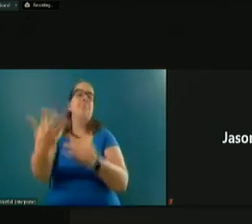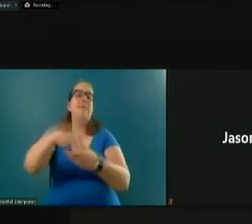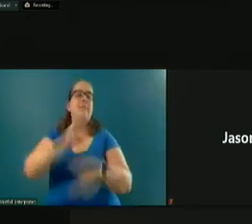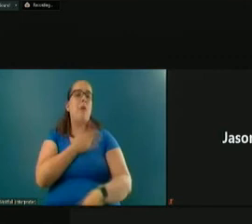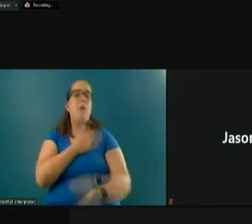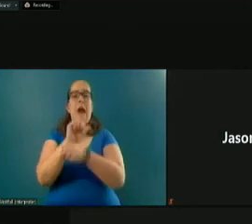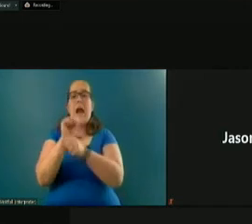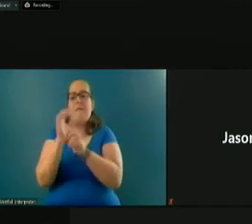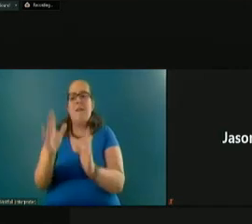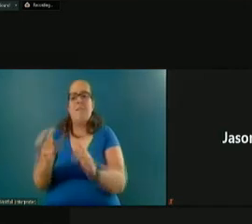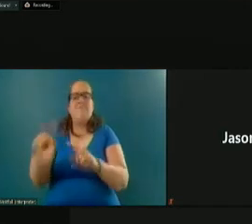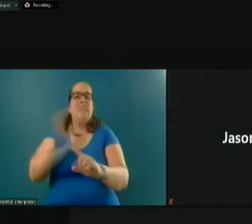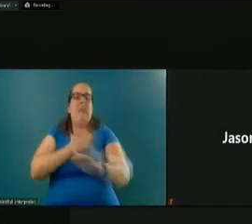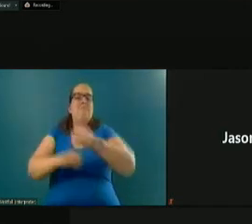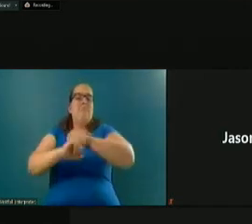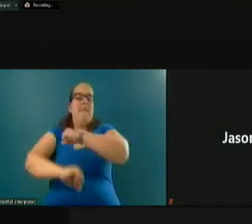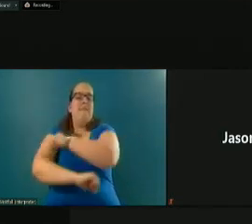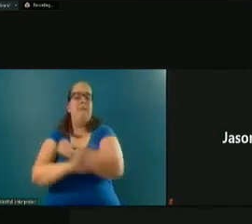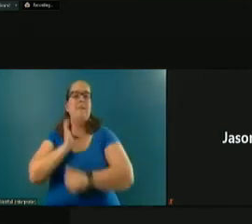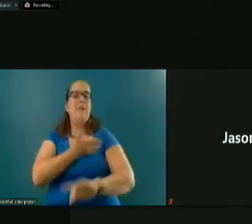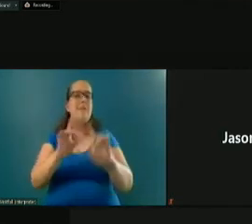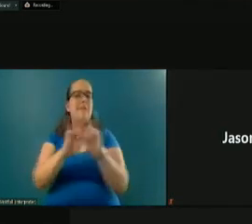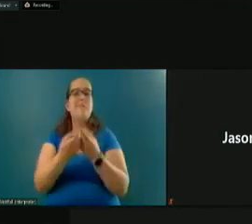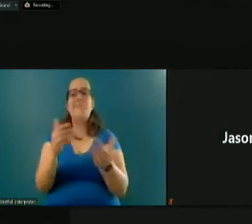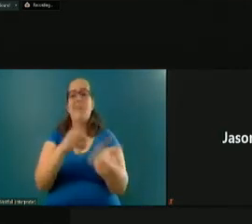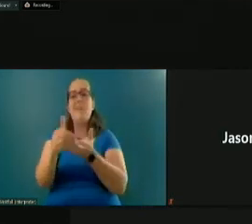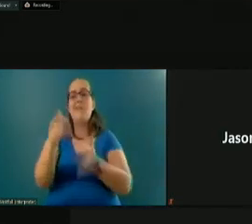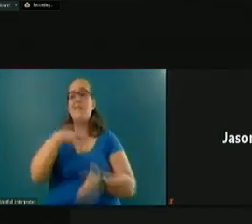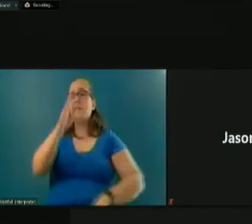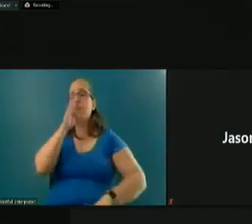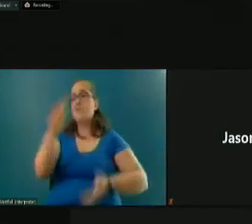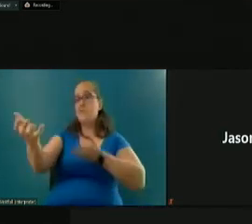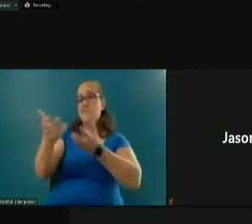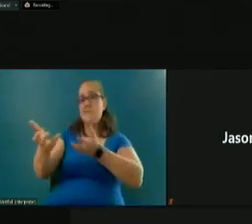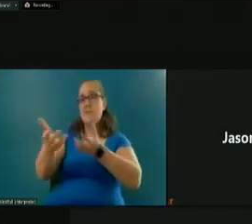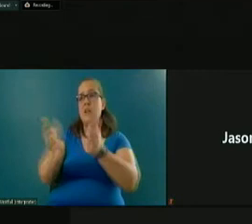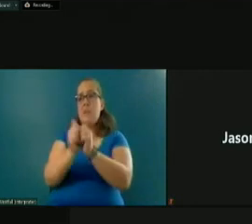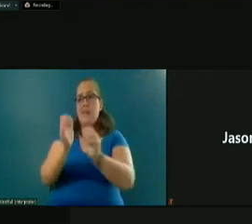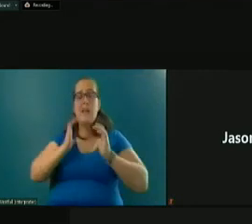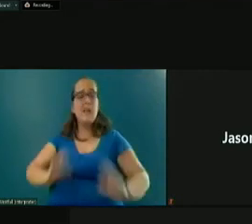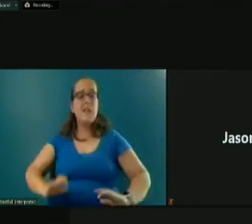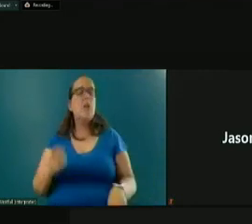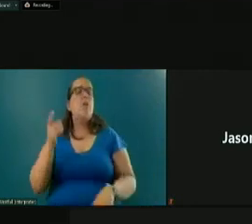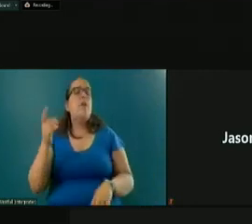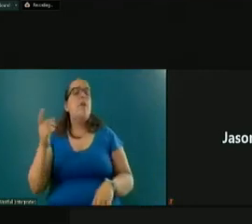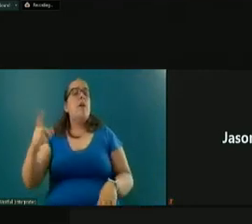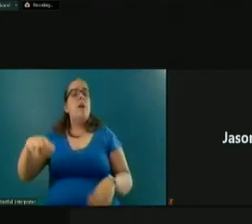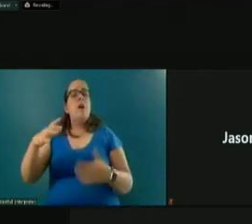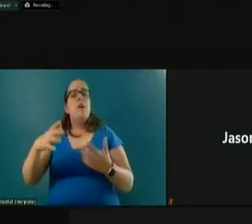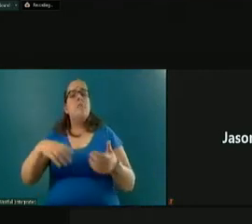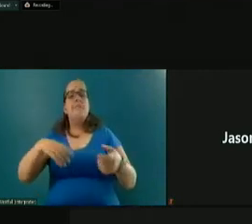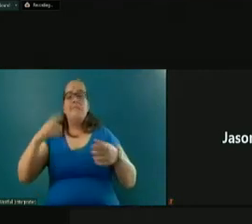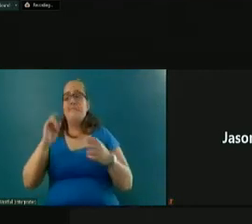the foundation of our department. They're often the ones that have the direct interaction with our customers, administer the